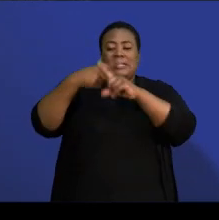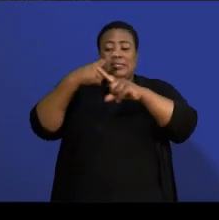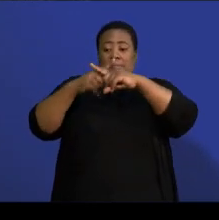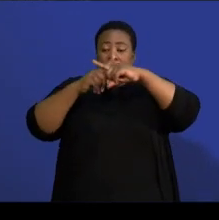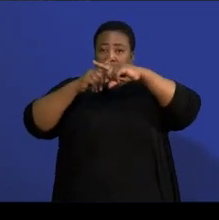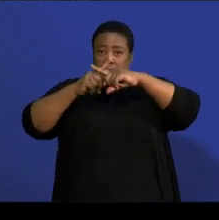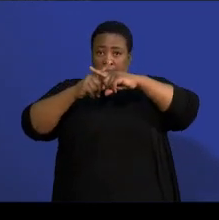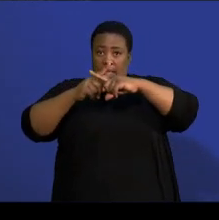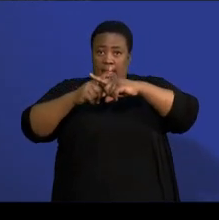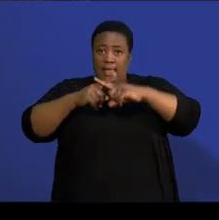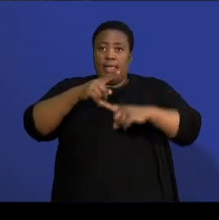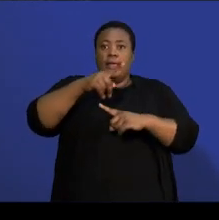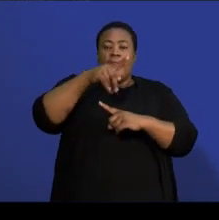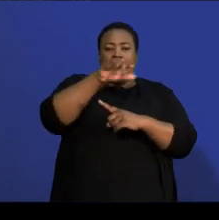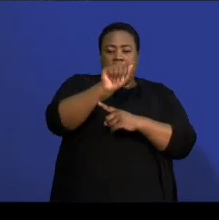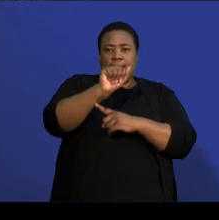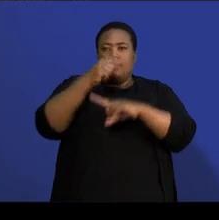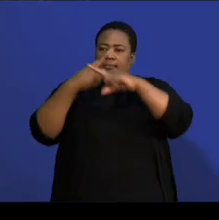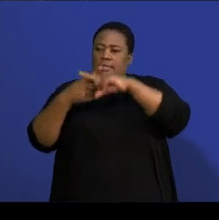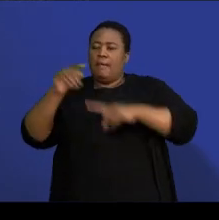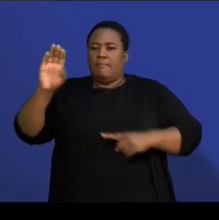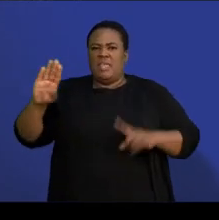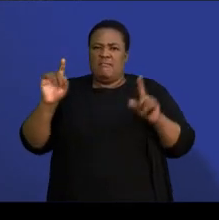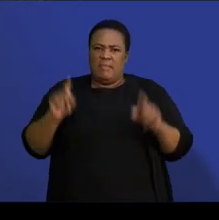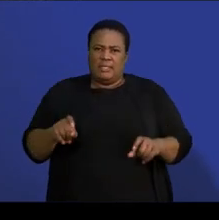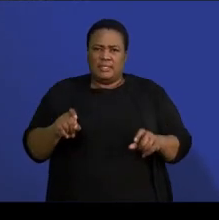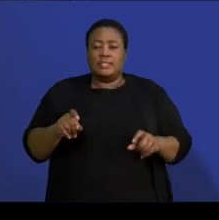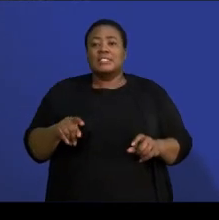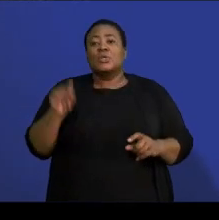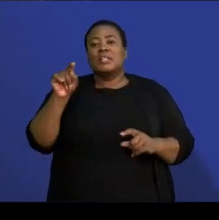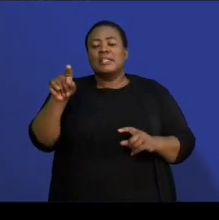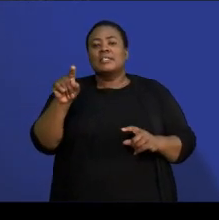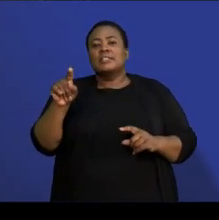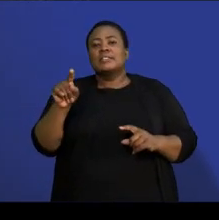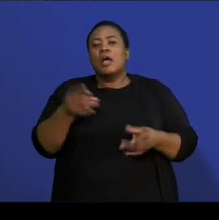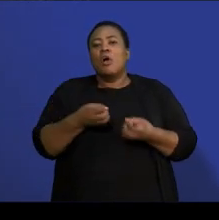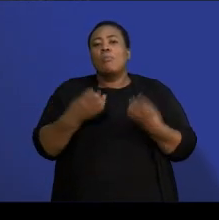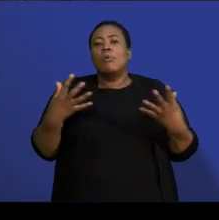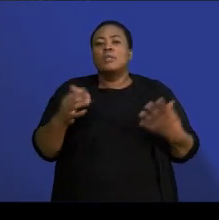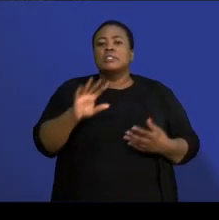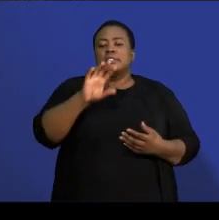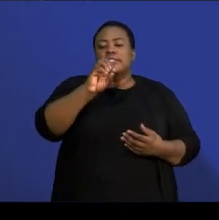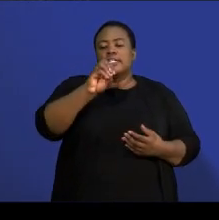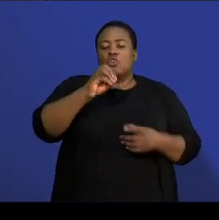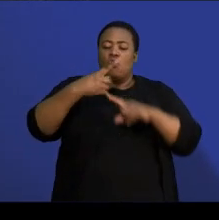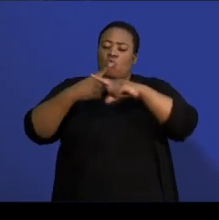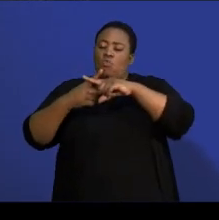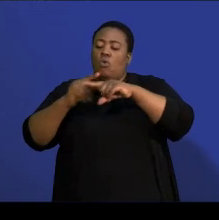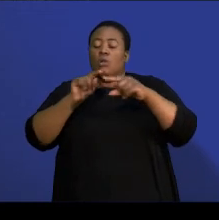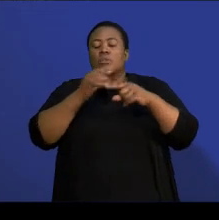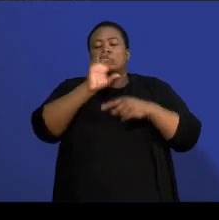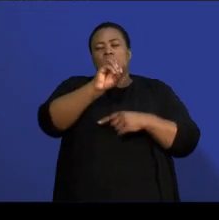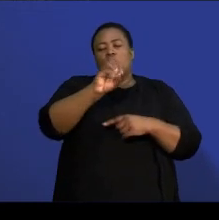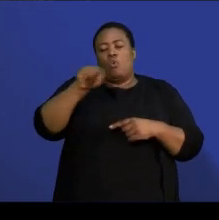probability of B. So, this will actually be 0,4 multiplied by 0